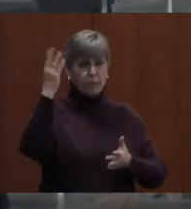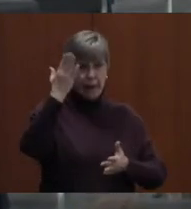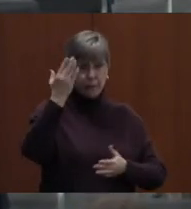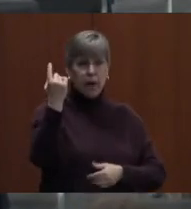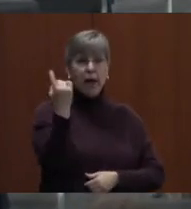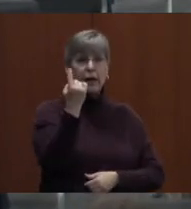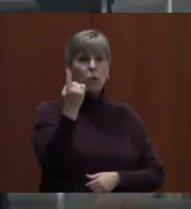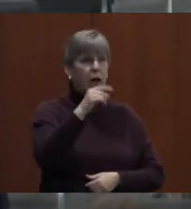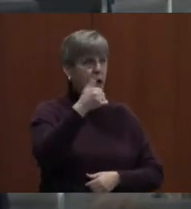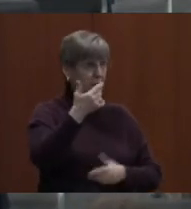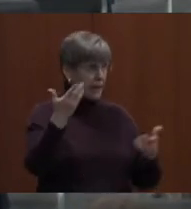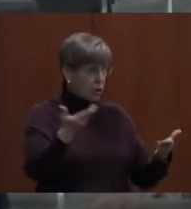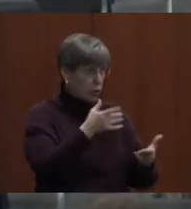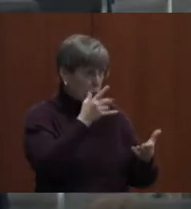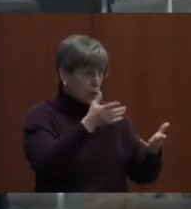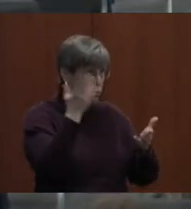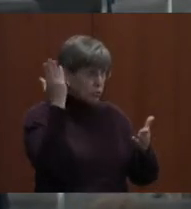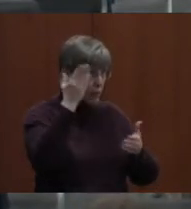during the hearing?